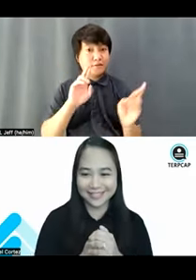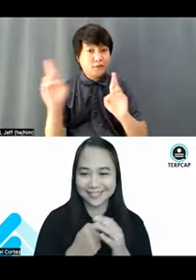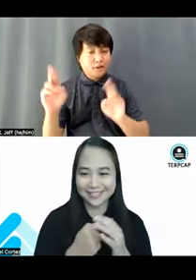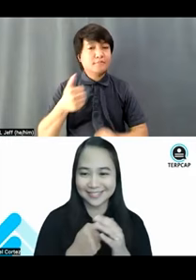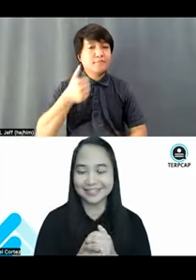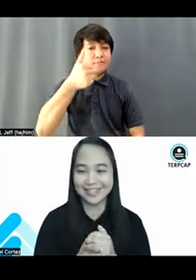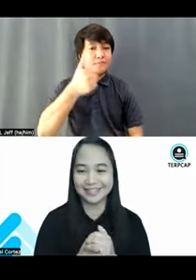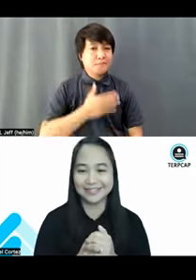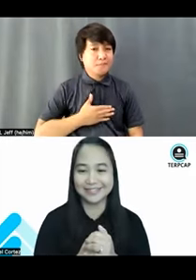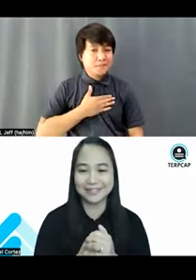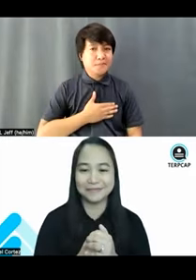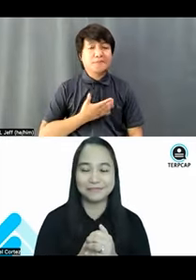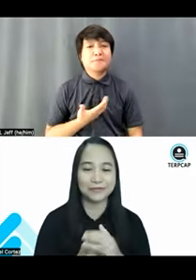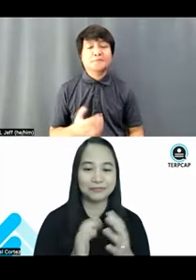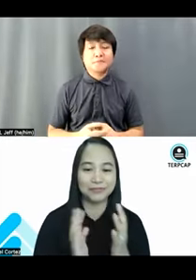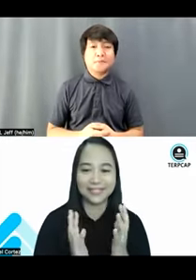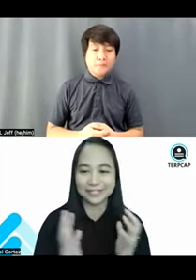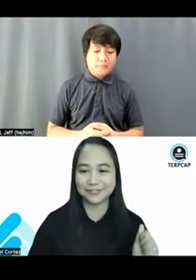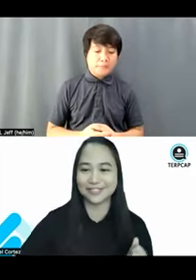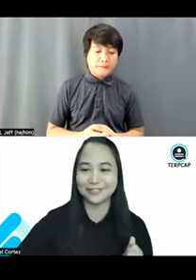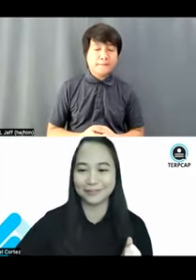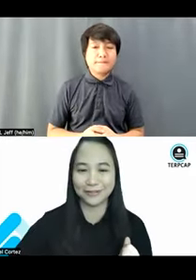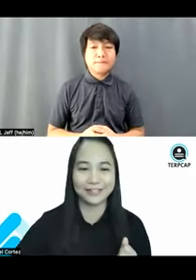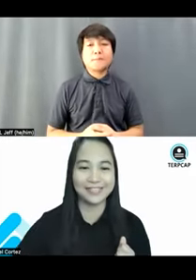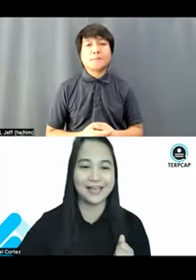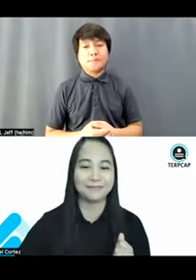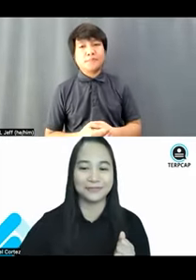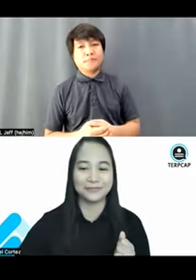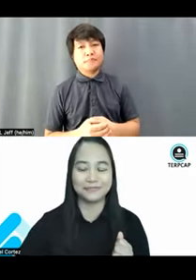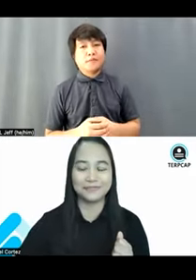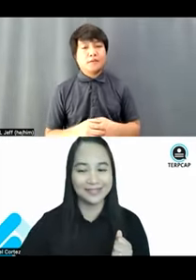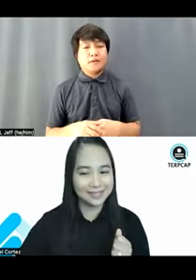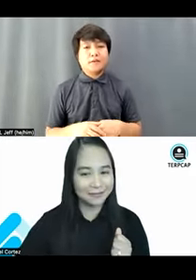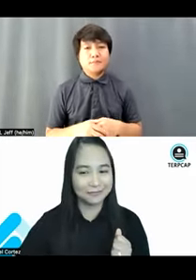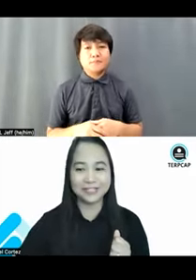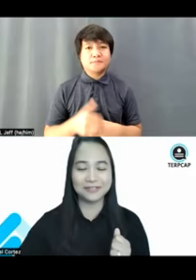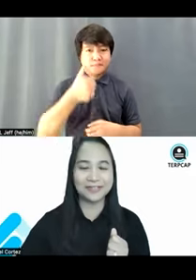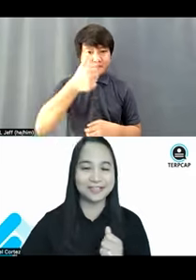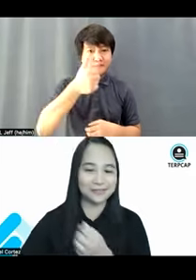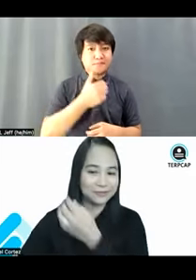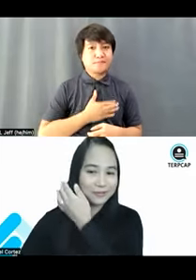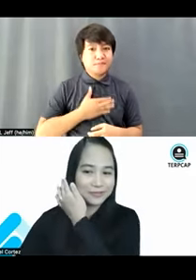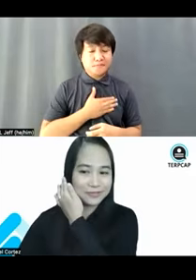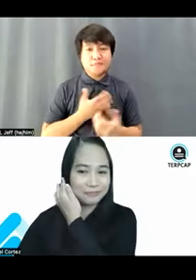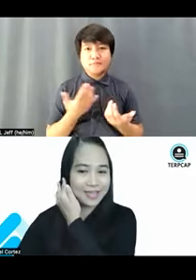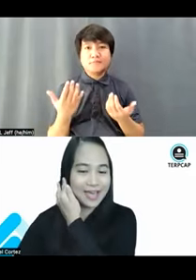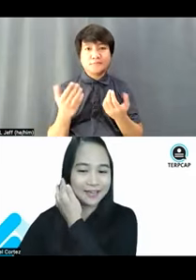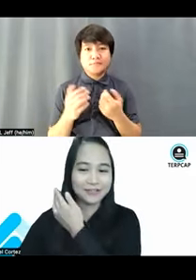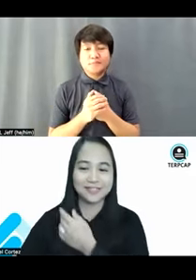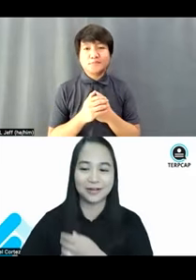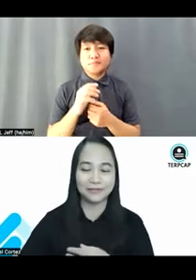ready and settled, and really interested to learn this afternoon. Really, really nice to know those